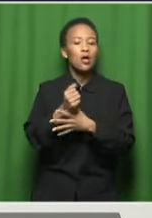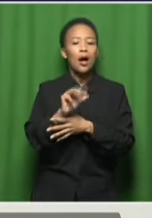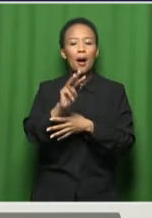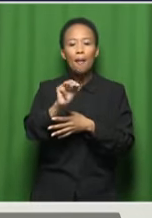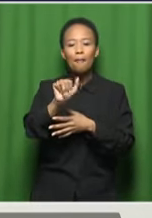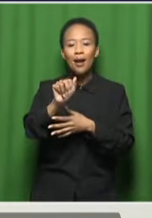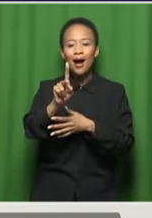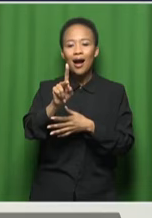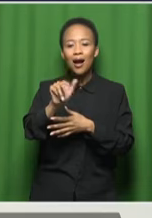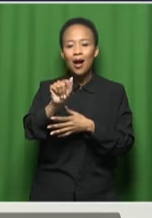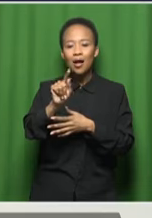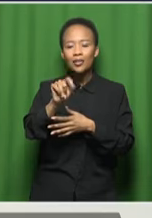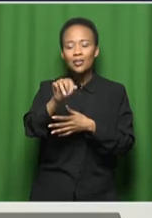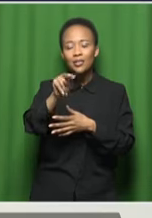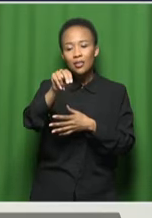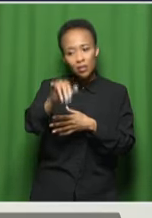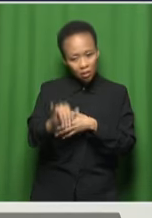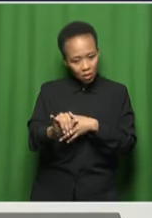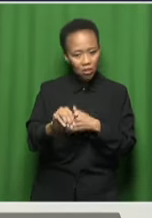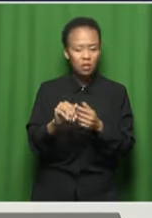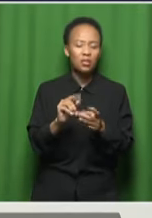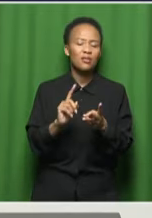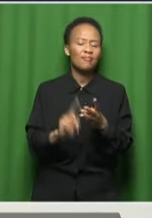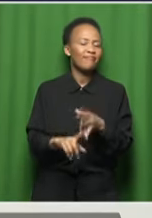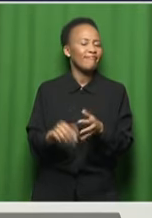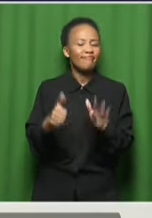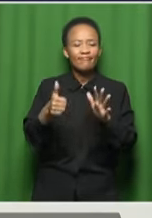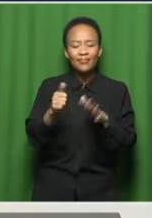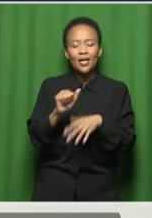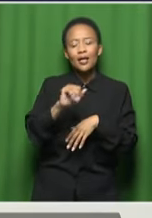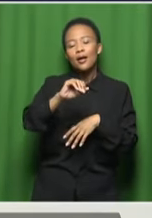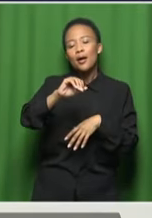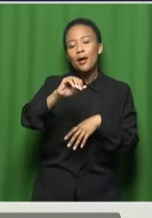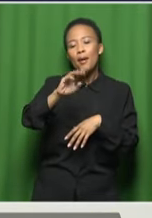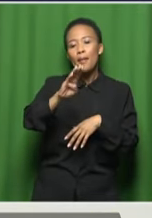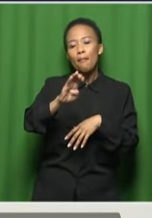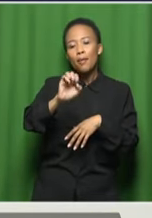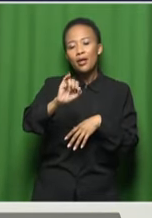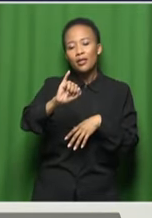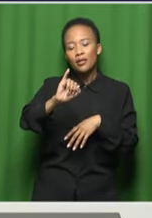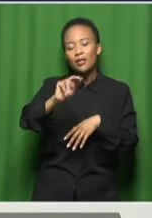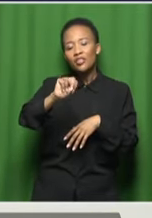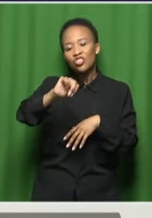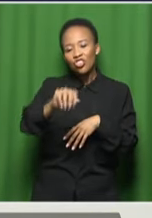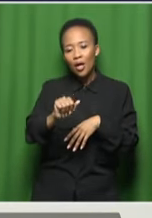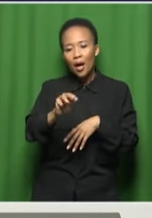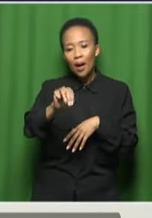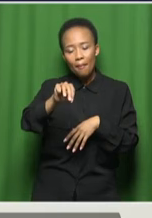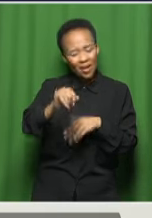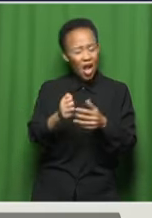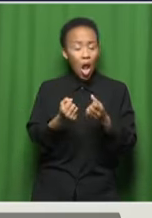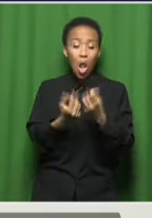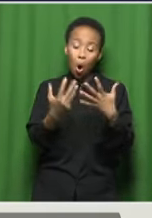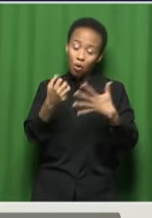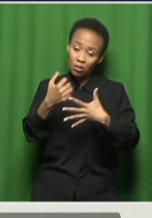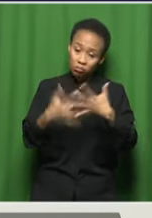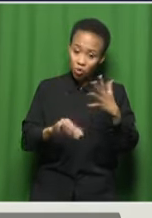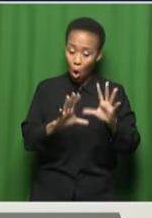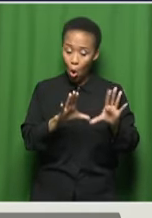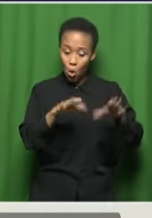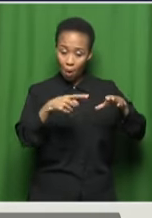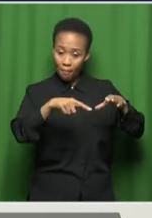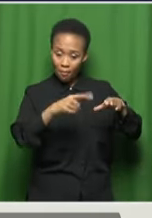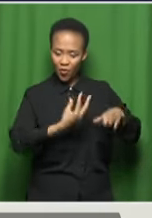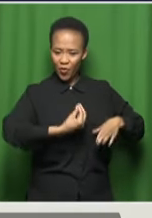has been mentioned as well. There's Benjamin Jafta. There's a lot. And these are young, you know,